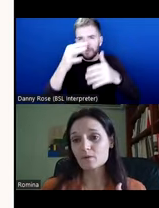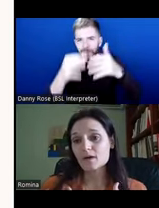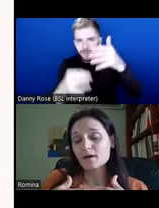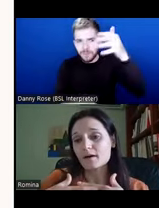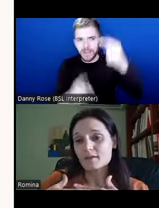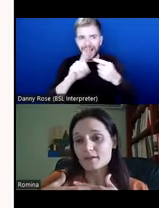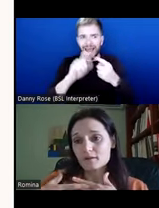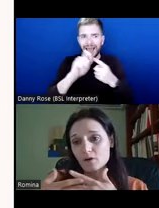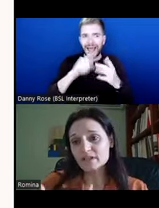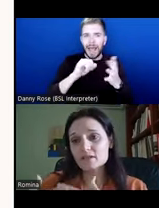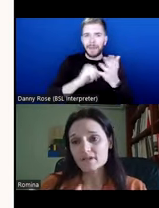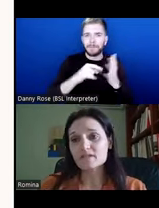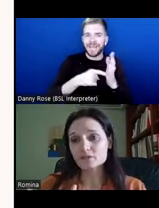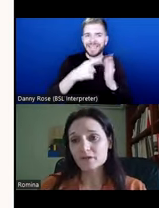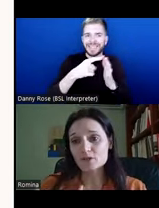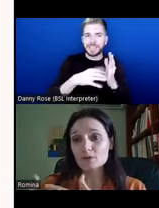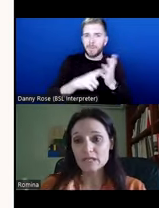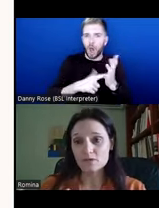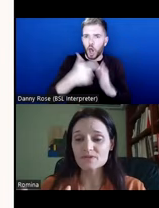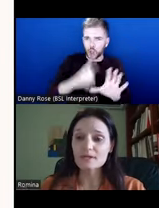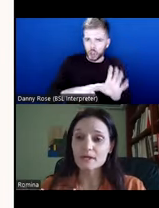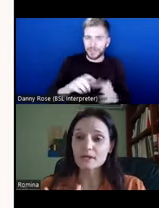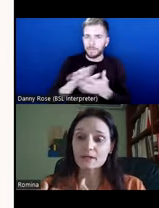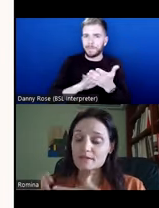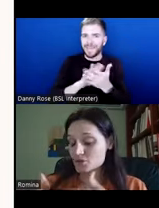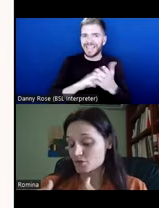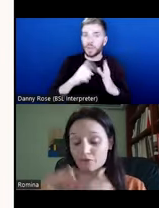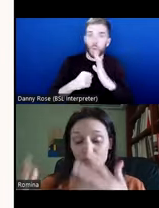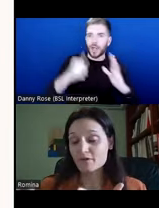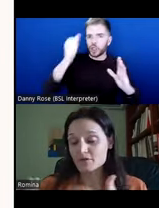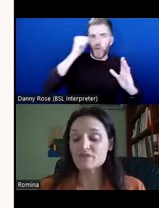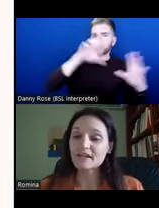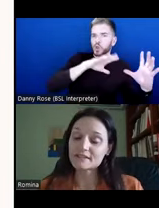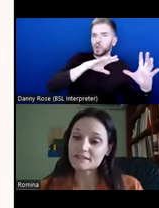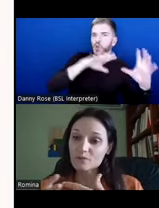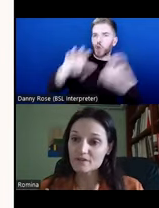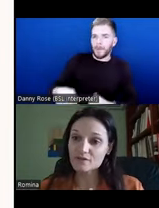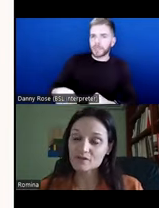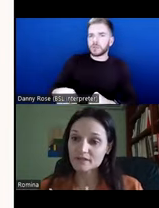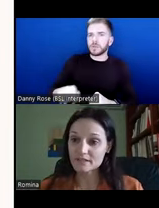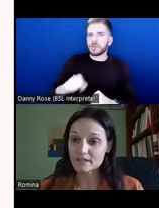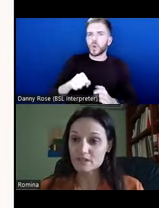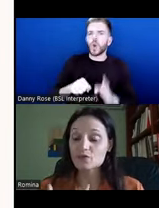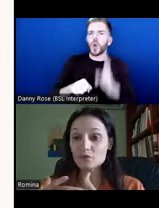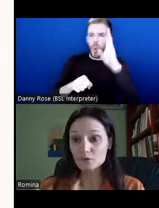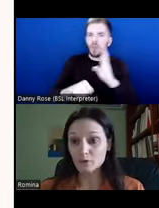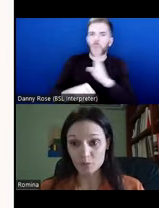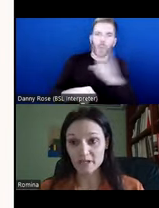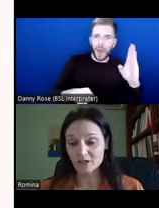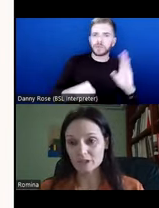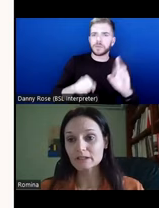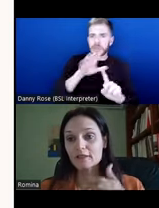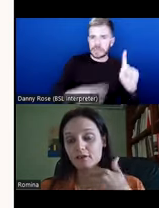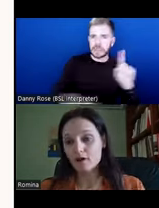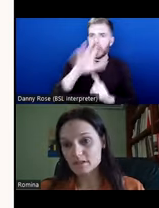so the dominance of Western knowledge continues, sorry, of Northern societies and Western societies continues through knowledge